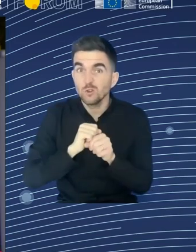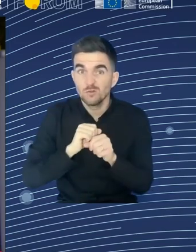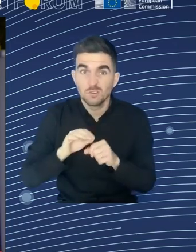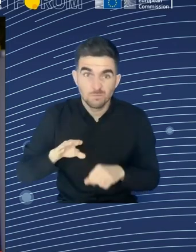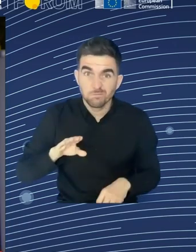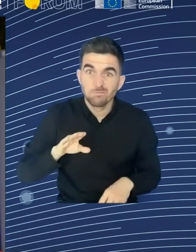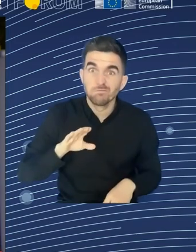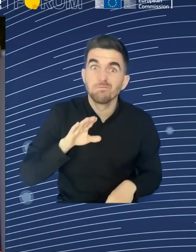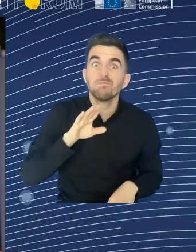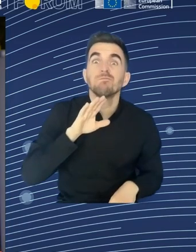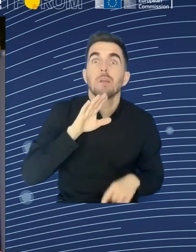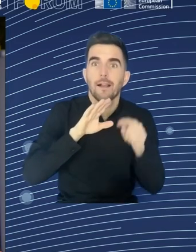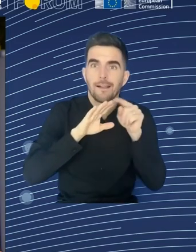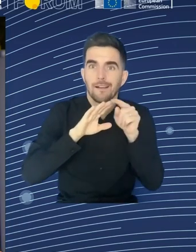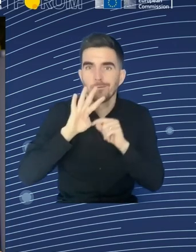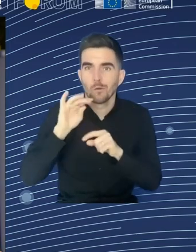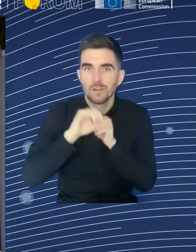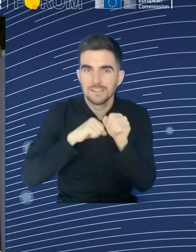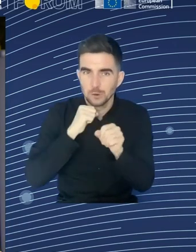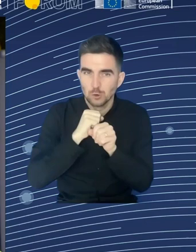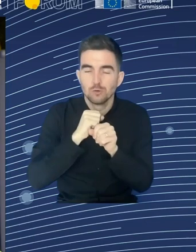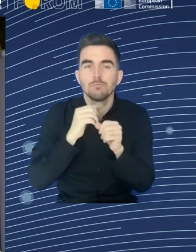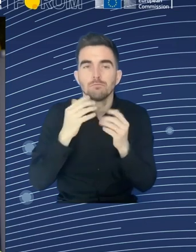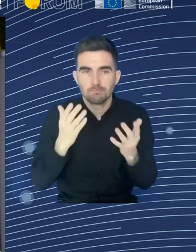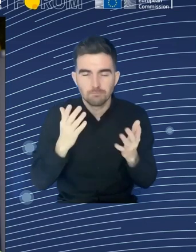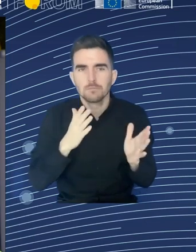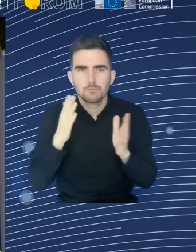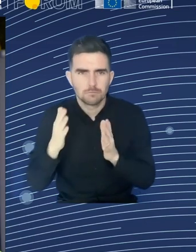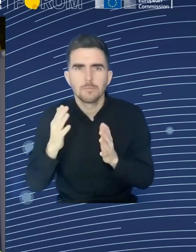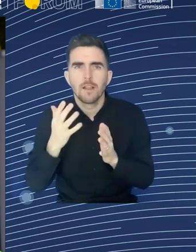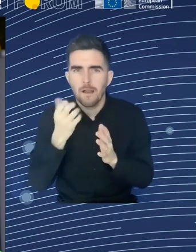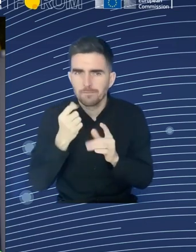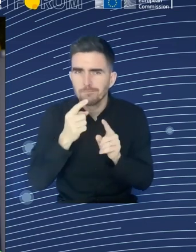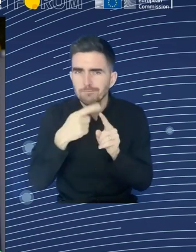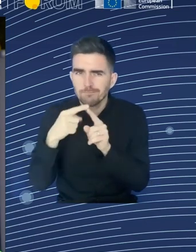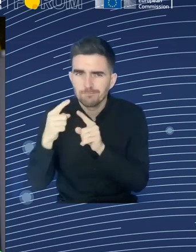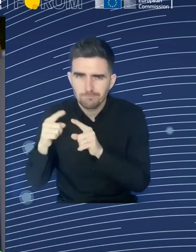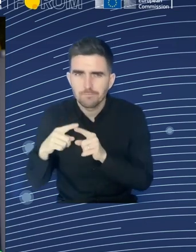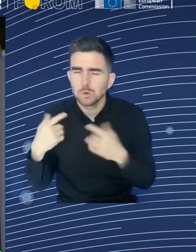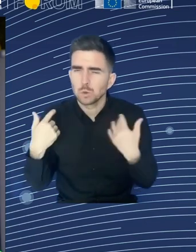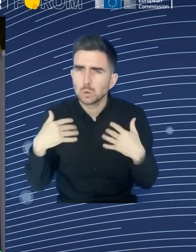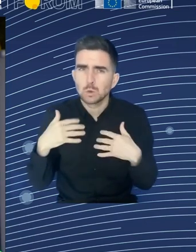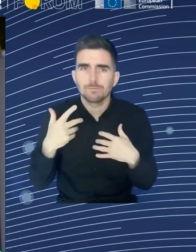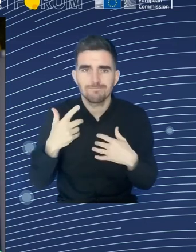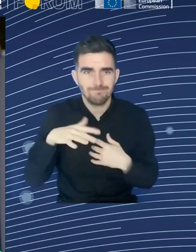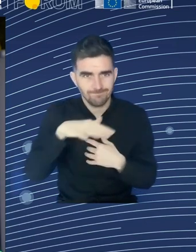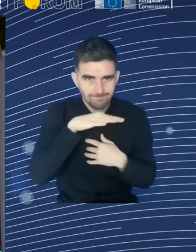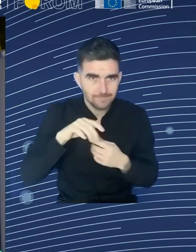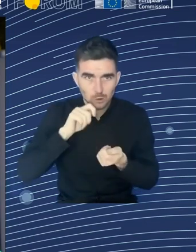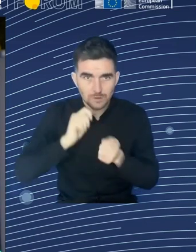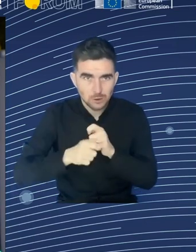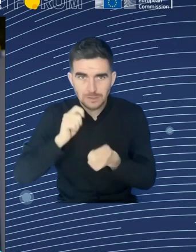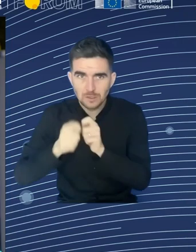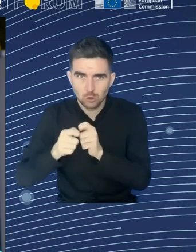differently. So the demographic change will affect the whole other issues. And I think we have to be very